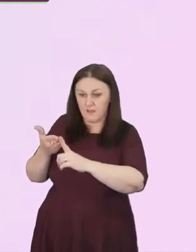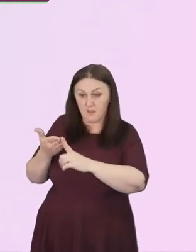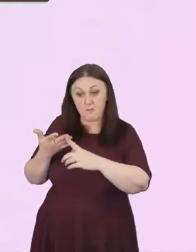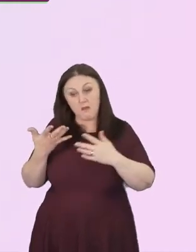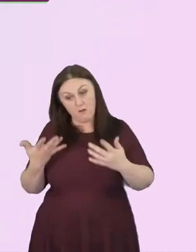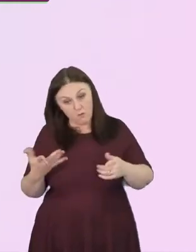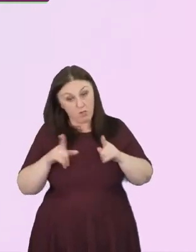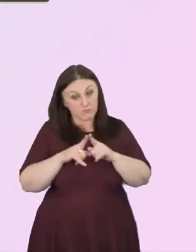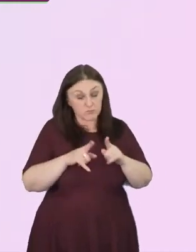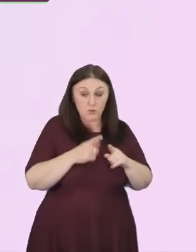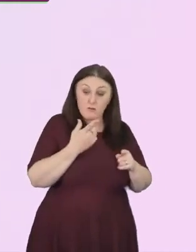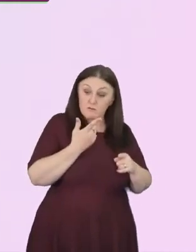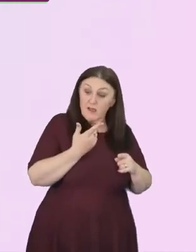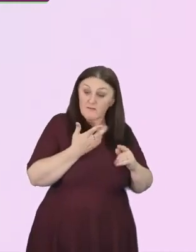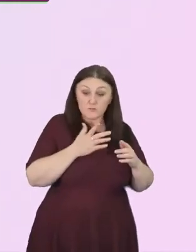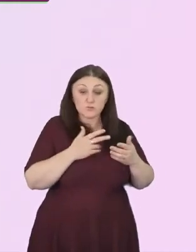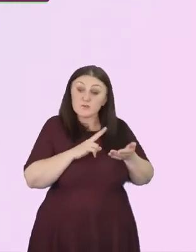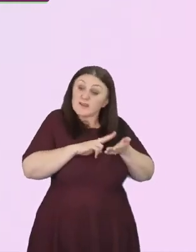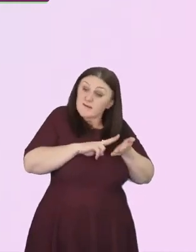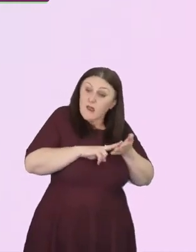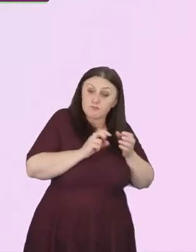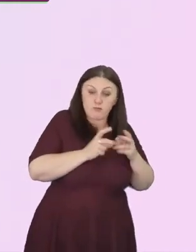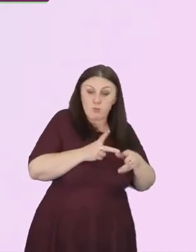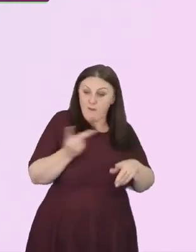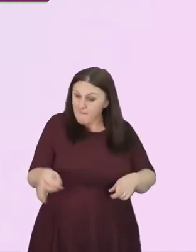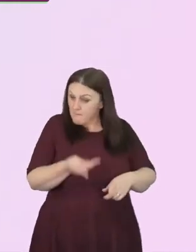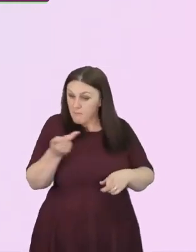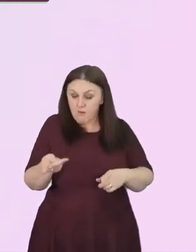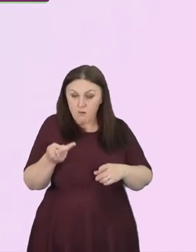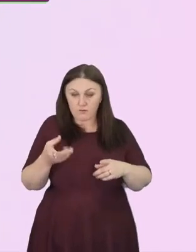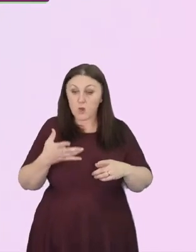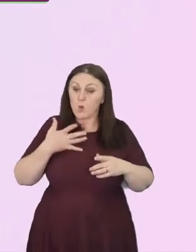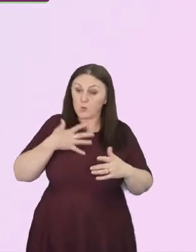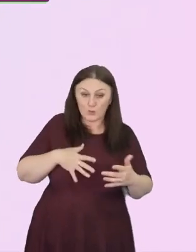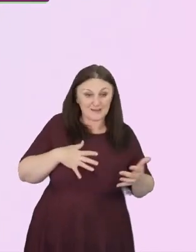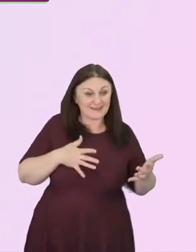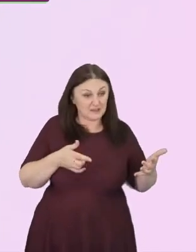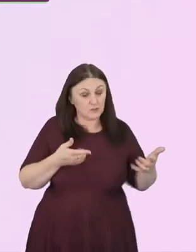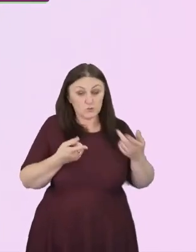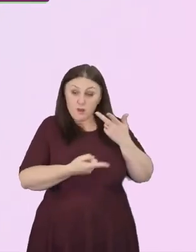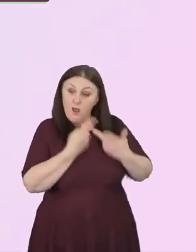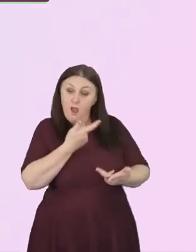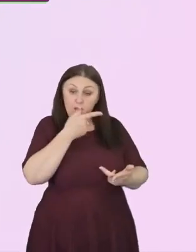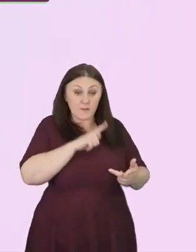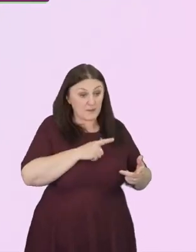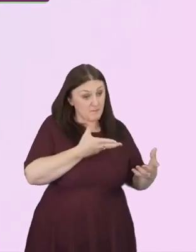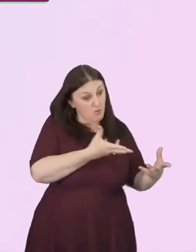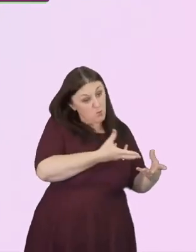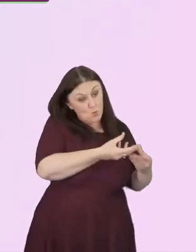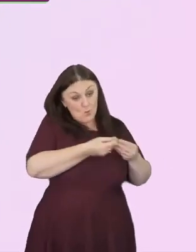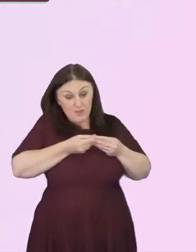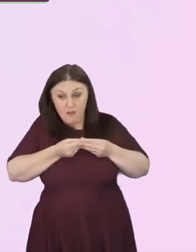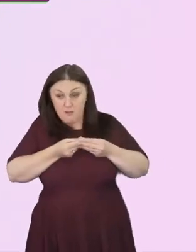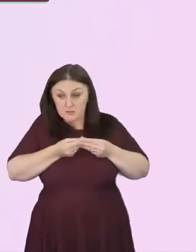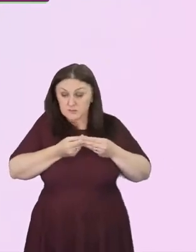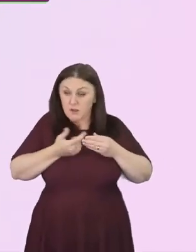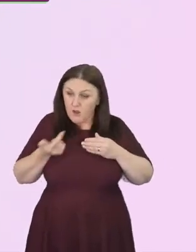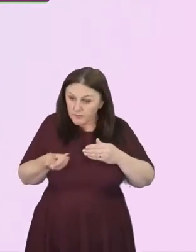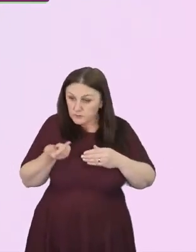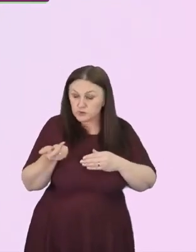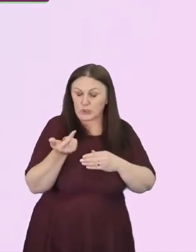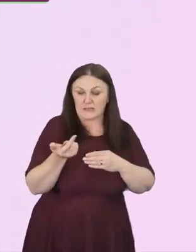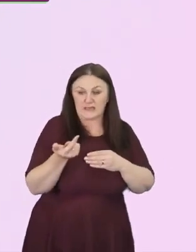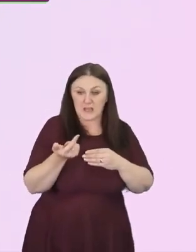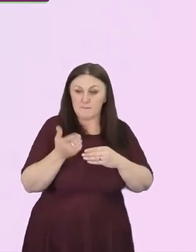we approach racial justice. We need to bring other people with us on our journey, but at the same time, we should not